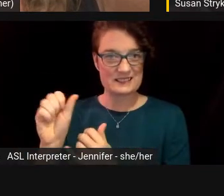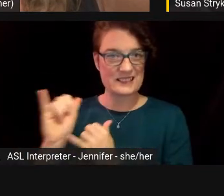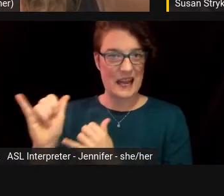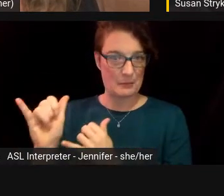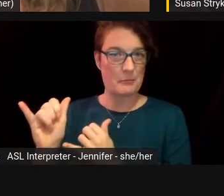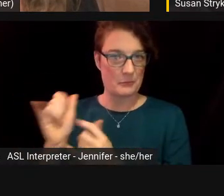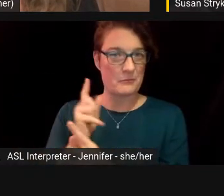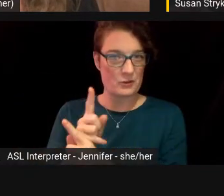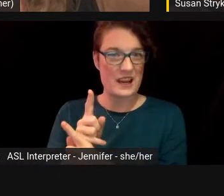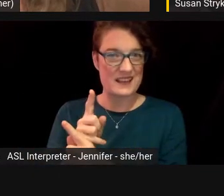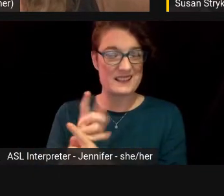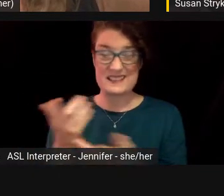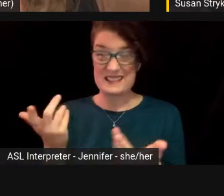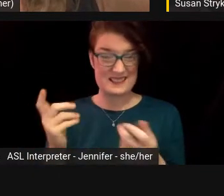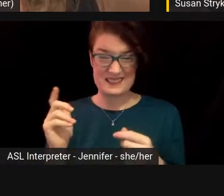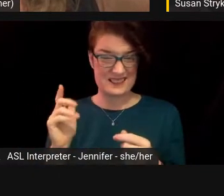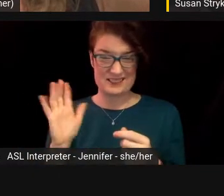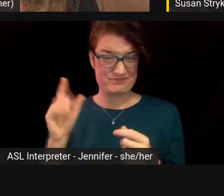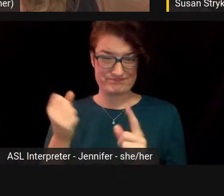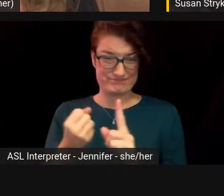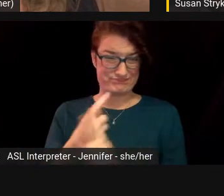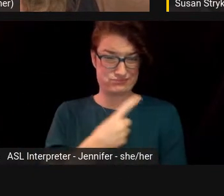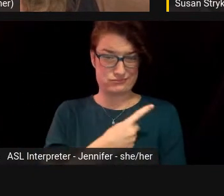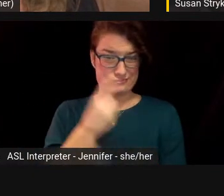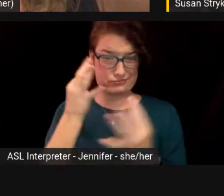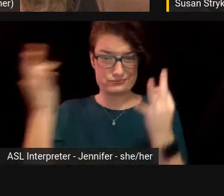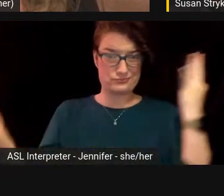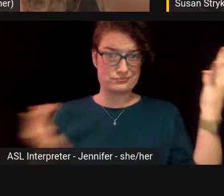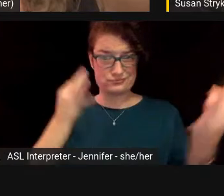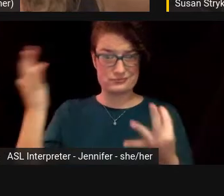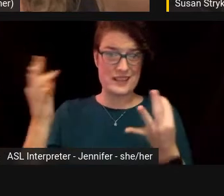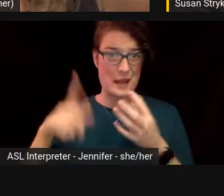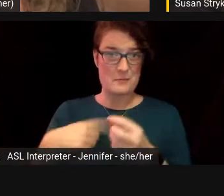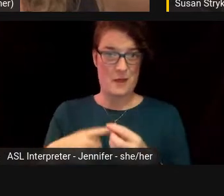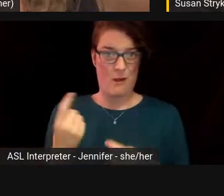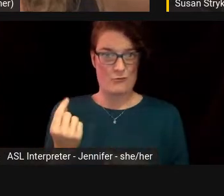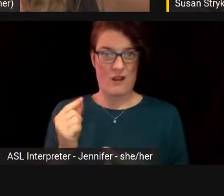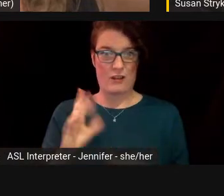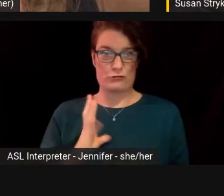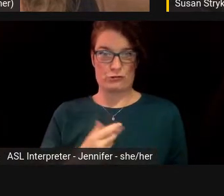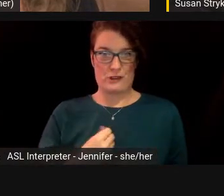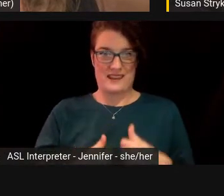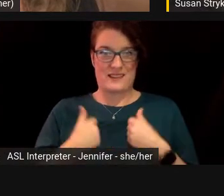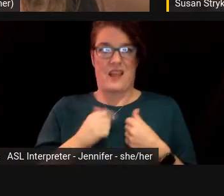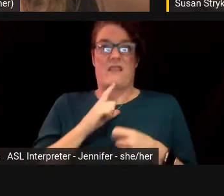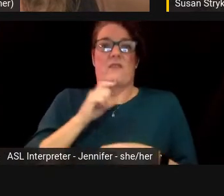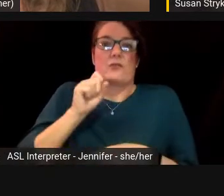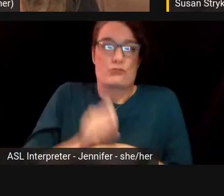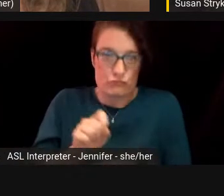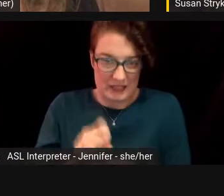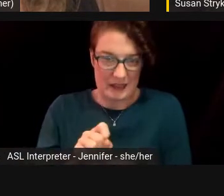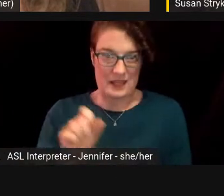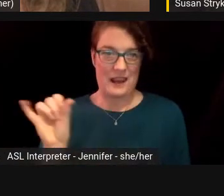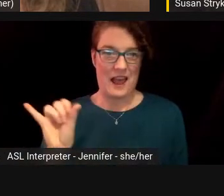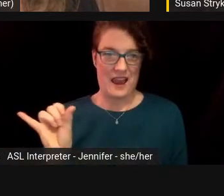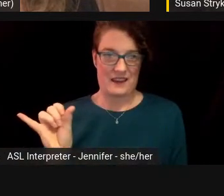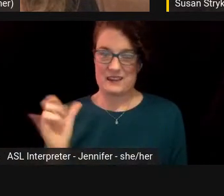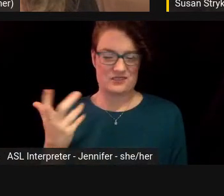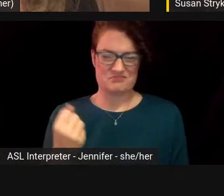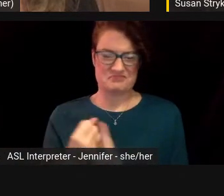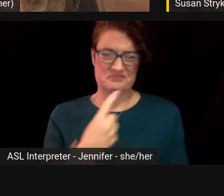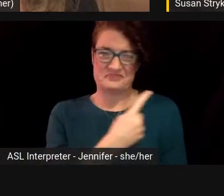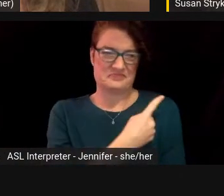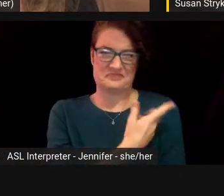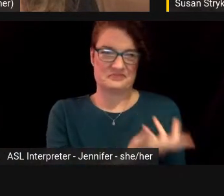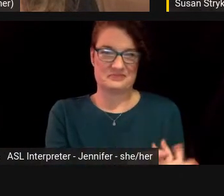fantasy, you know, what trans lives are actually like. And, you know, they, a